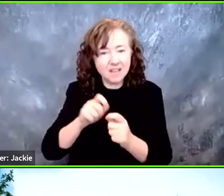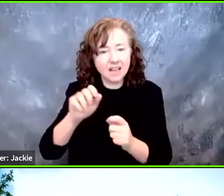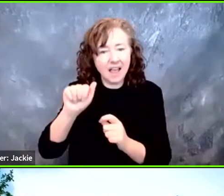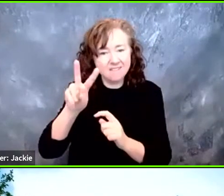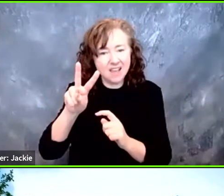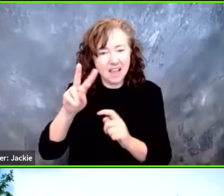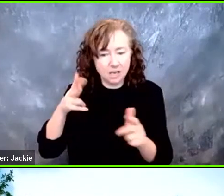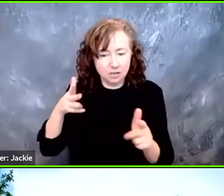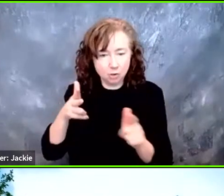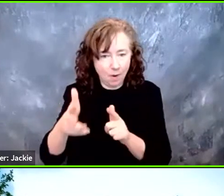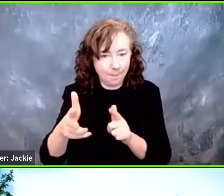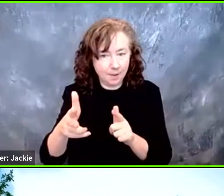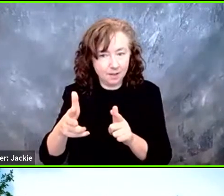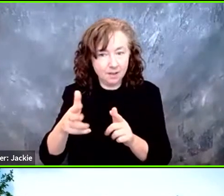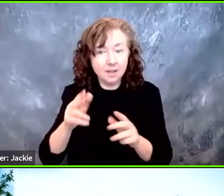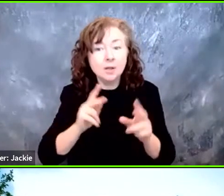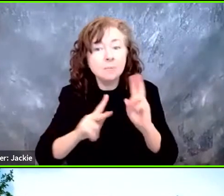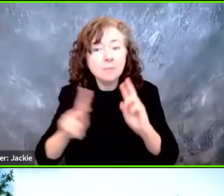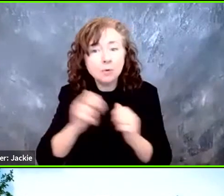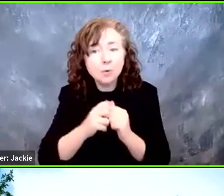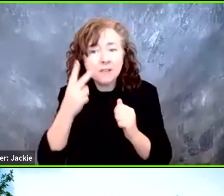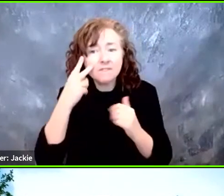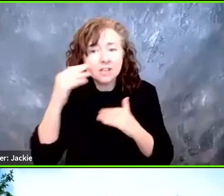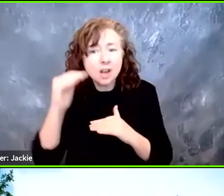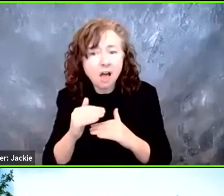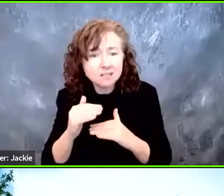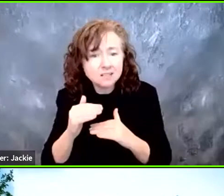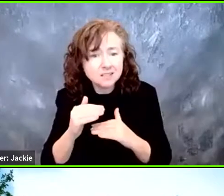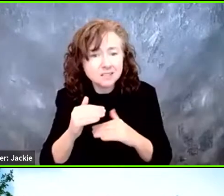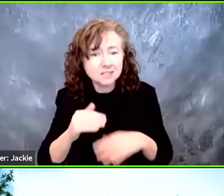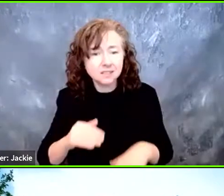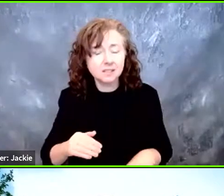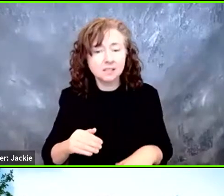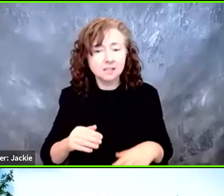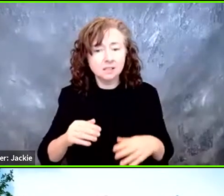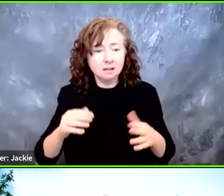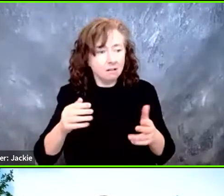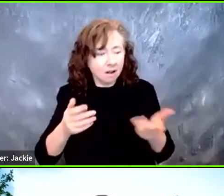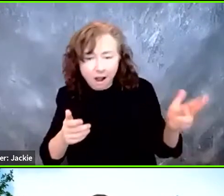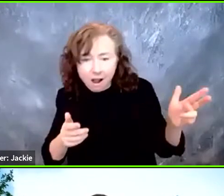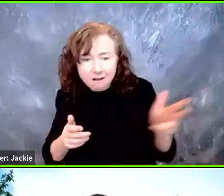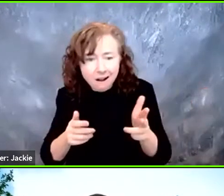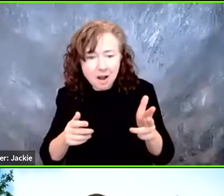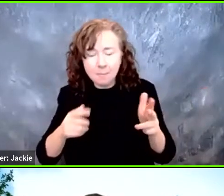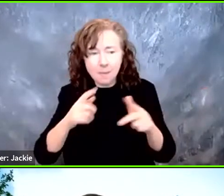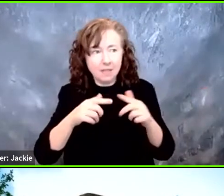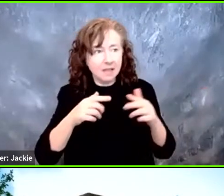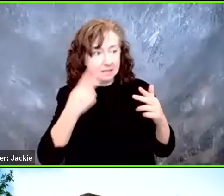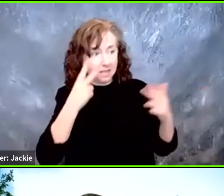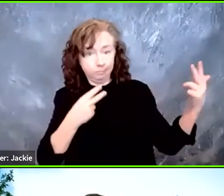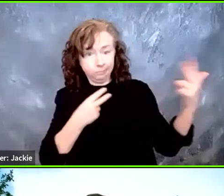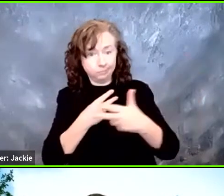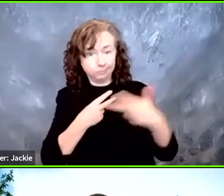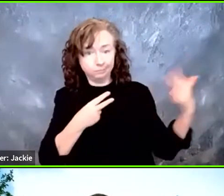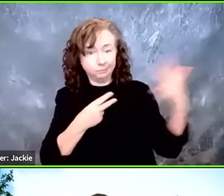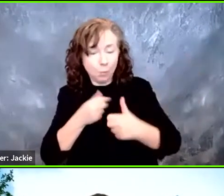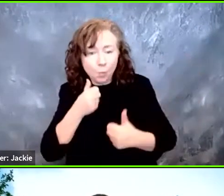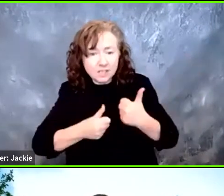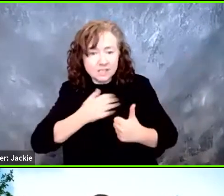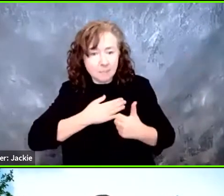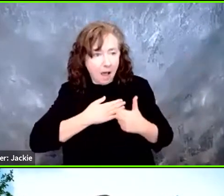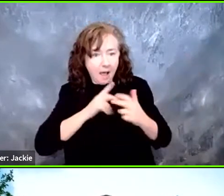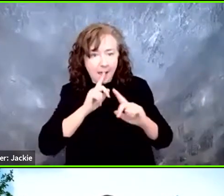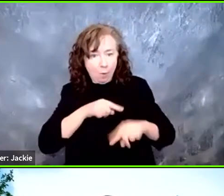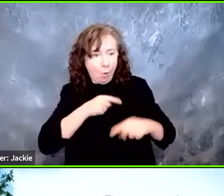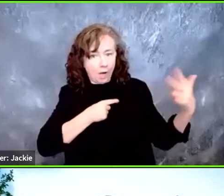see a car who's parked in front of them, but they may not necessarily know that that is their ride. In addition